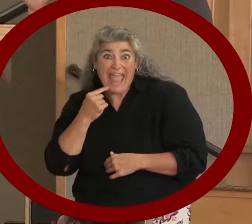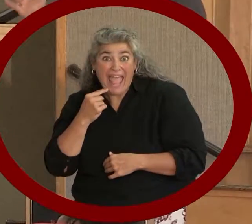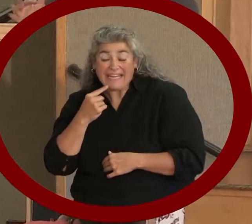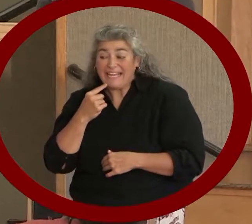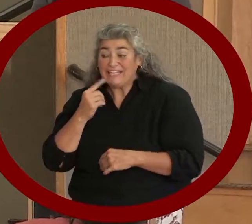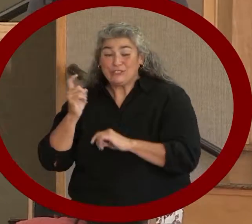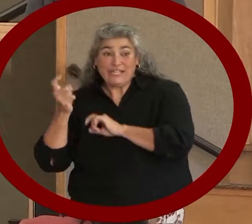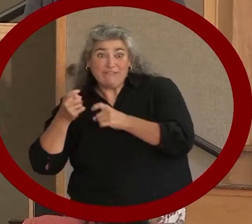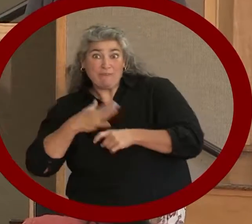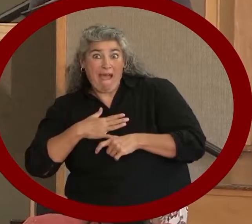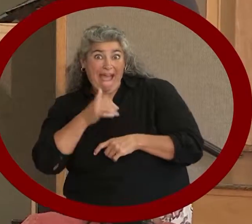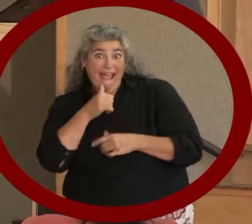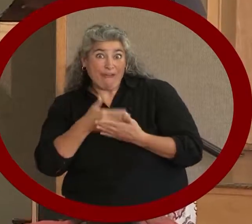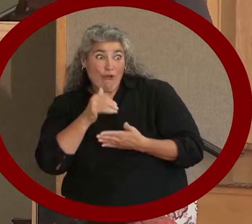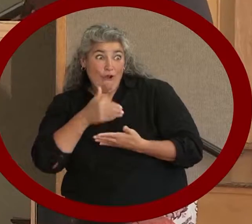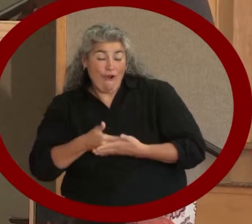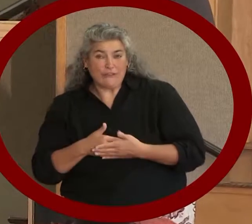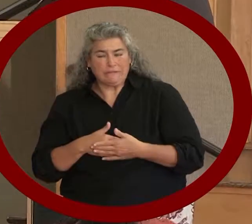a minus all at the same time.